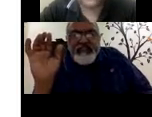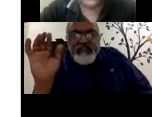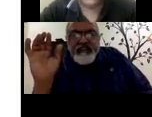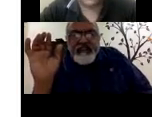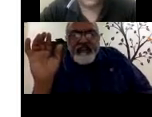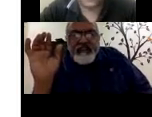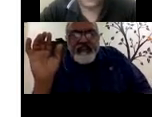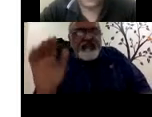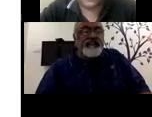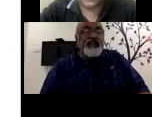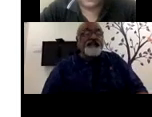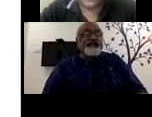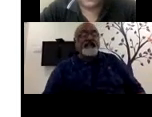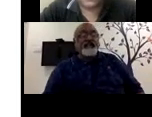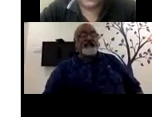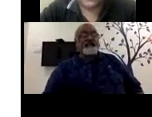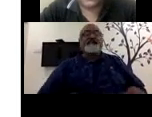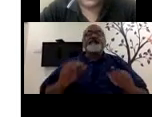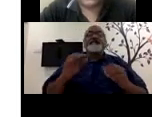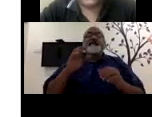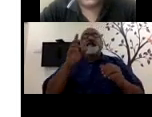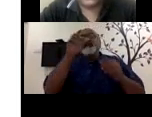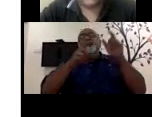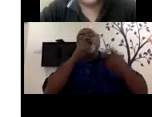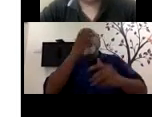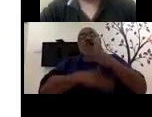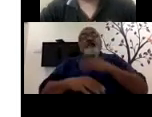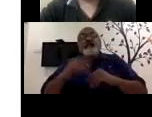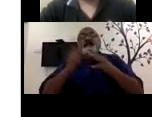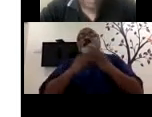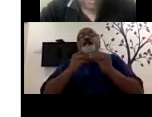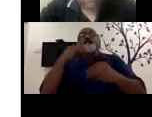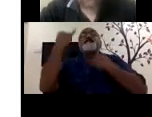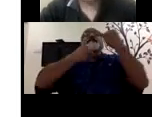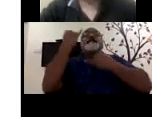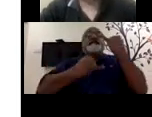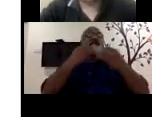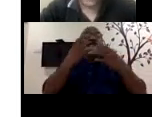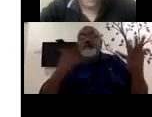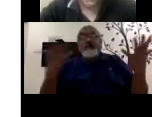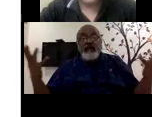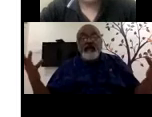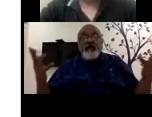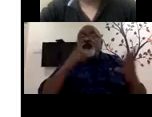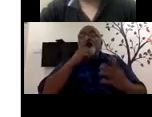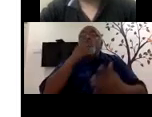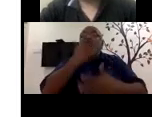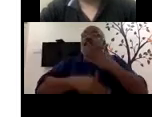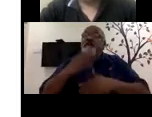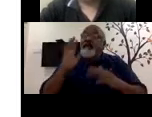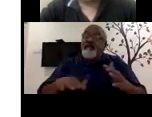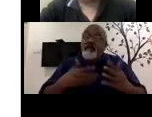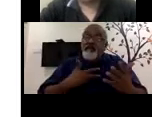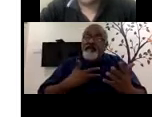Job seeker. Job seeker. Job seeker. Yeah. Job seekers. Yeah. Job seeker with a disability. I'm